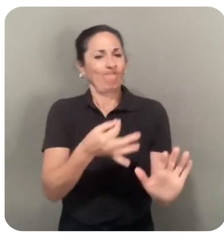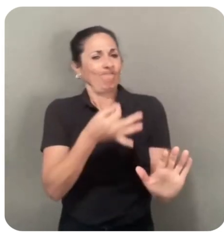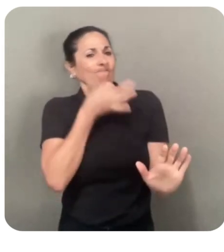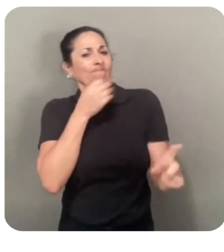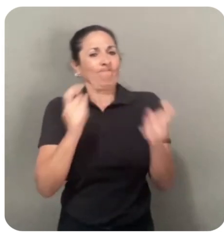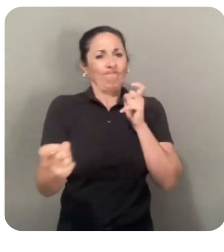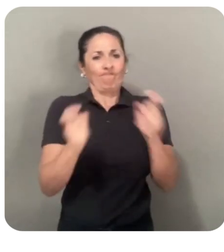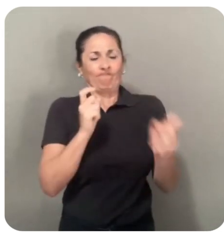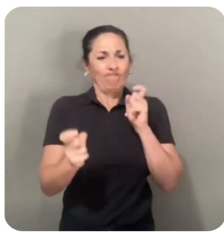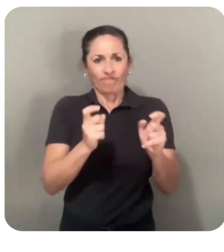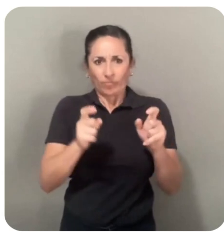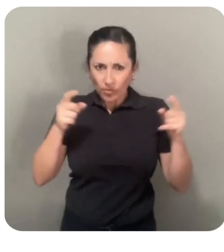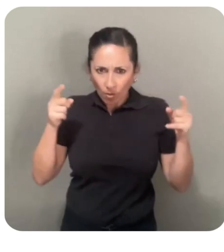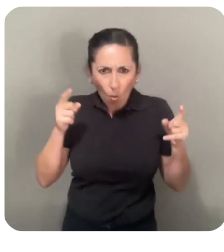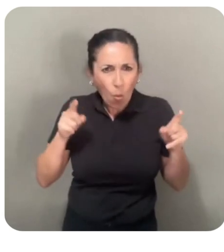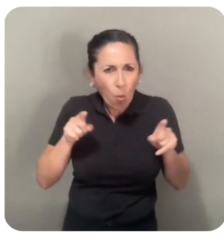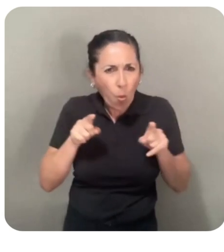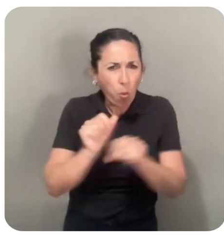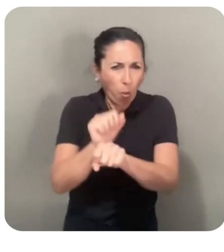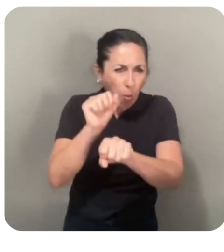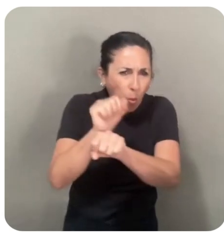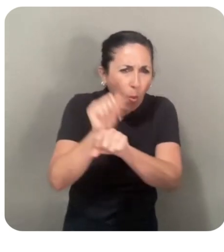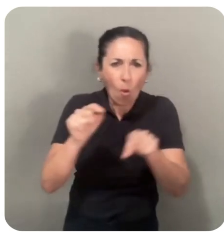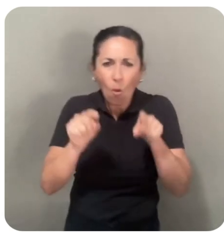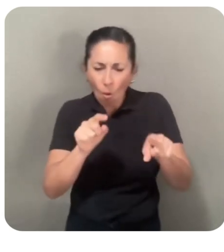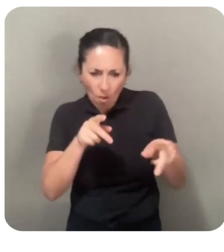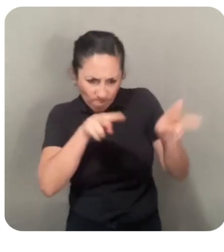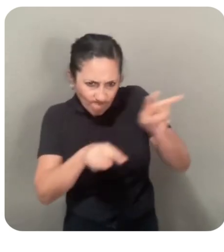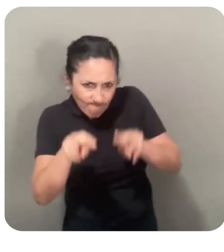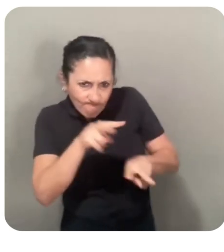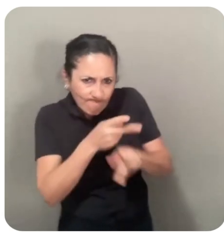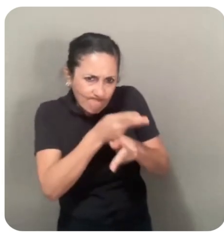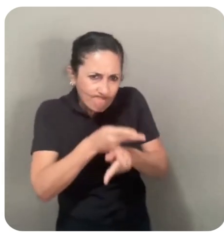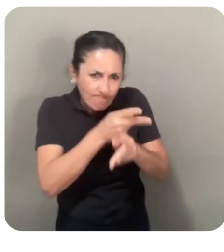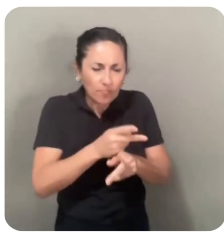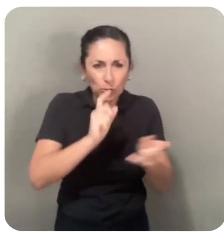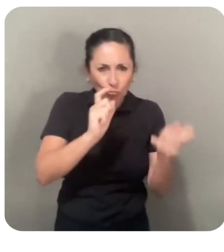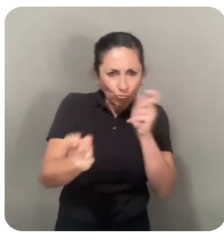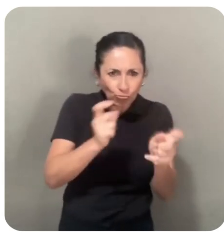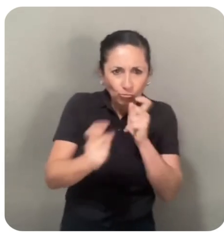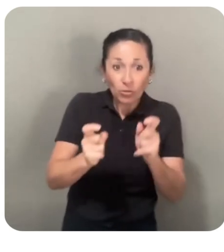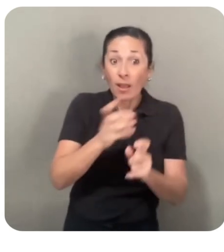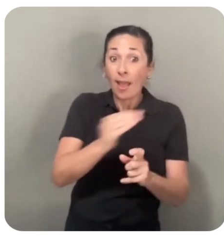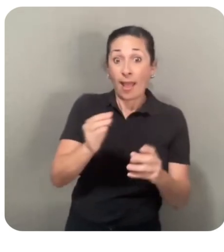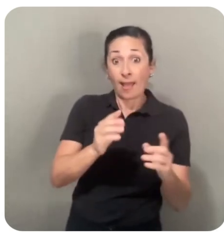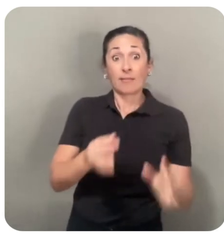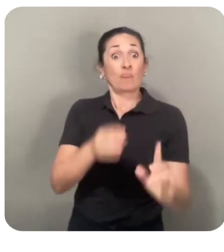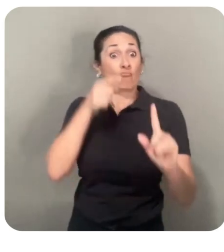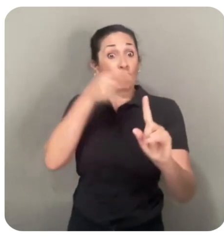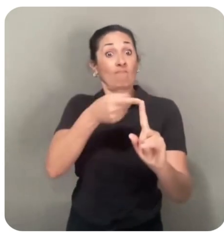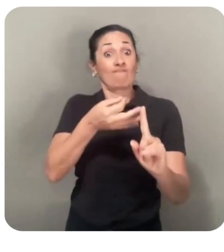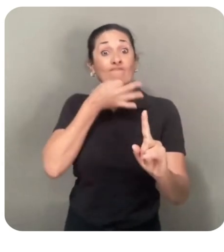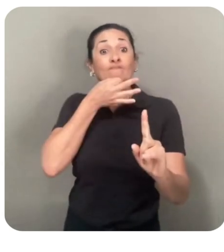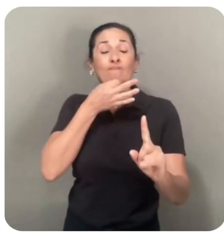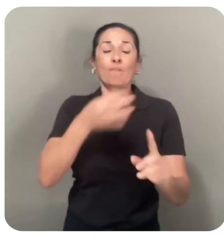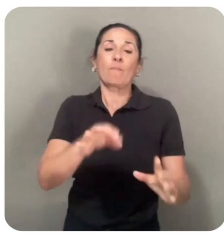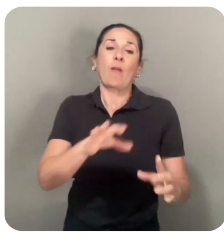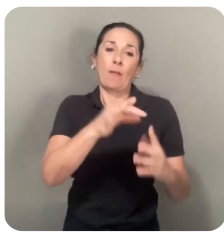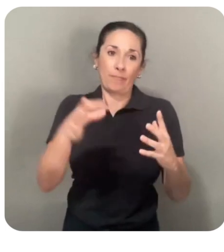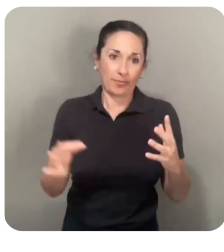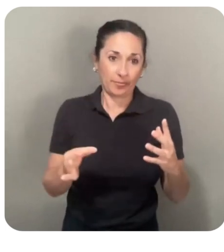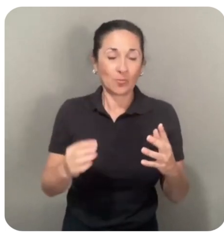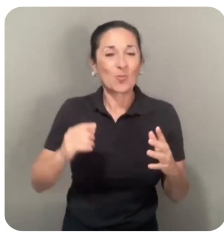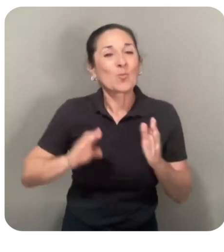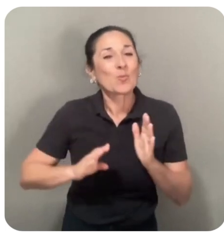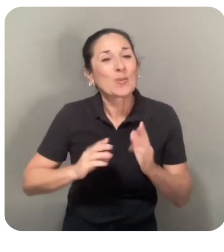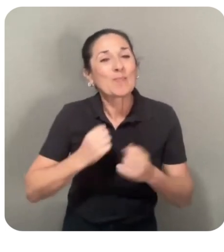multiple rounds of alignment using supervised fine-tuning, rejection sampling, and direct preference optimization. And we